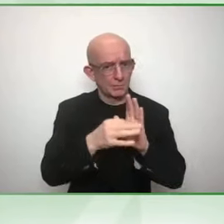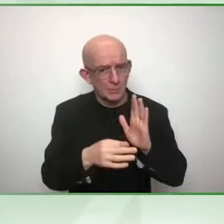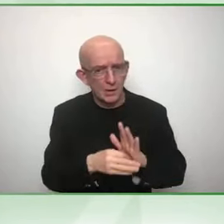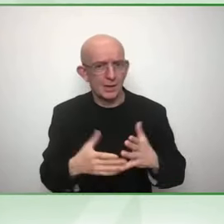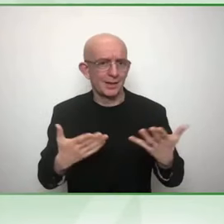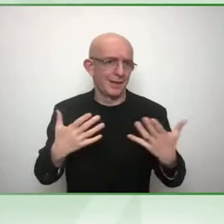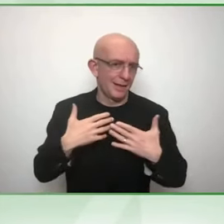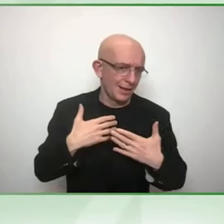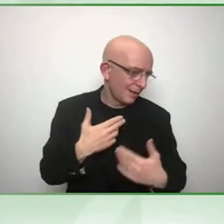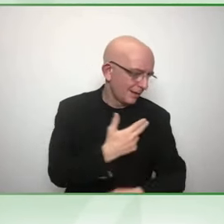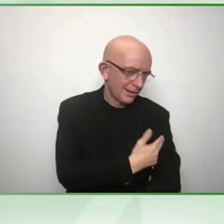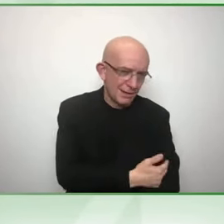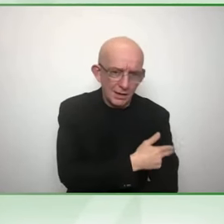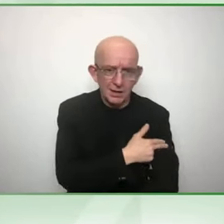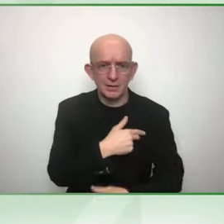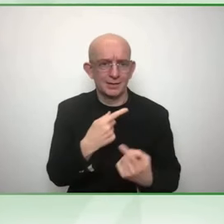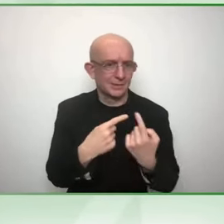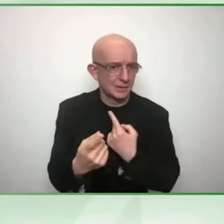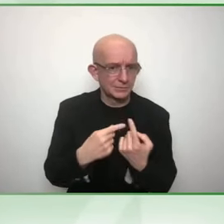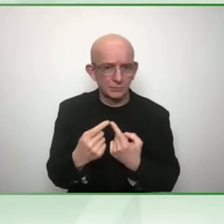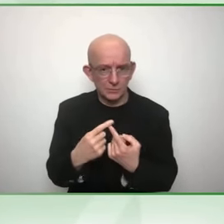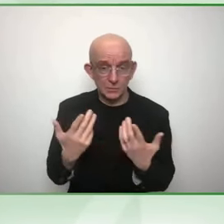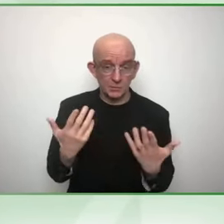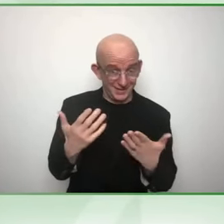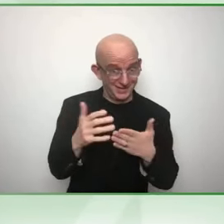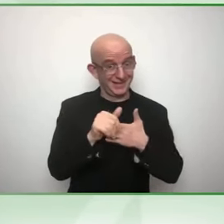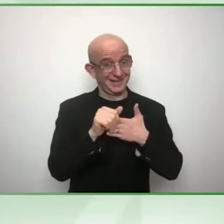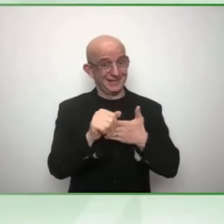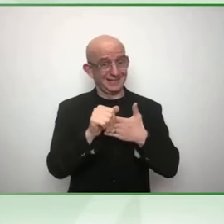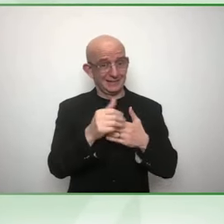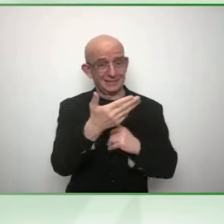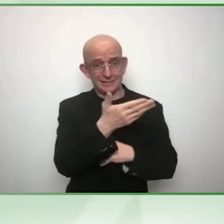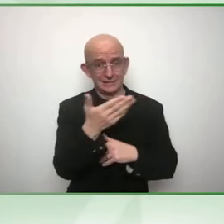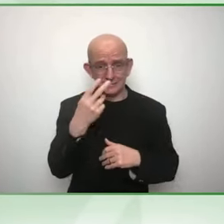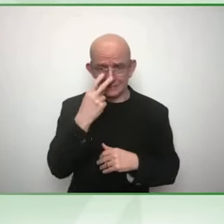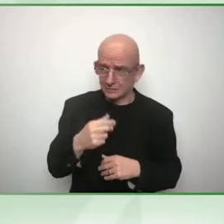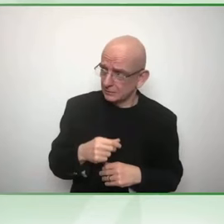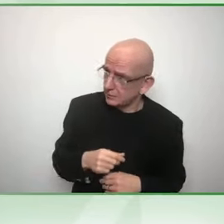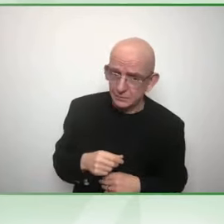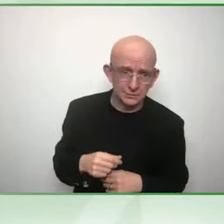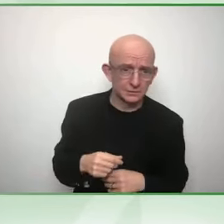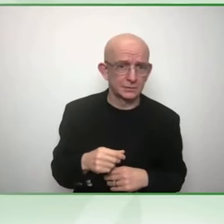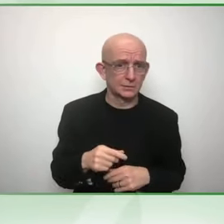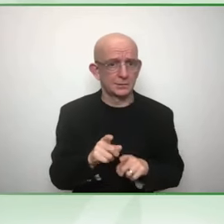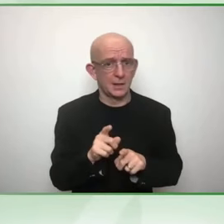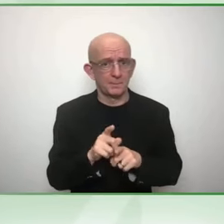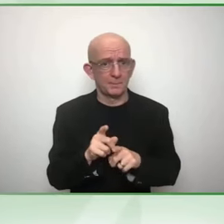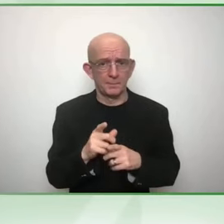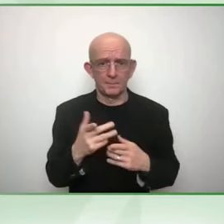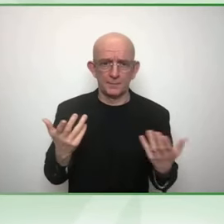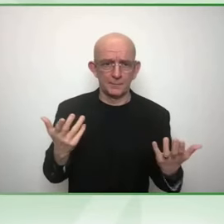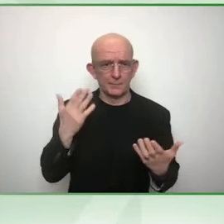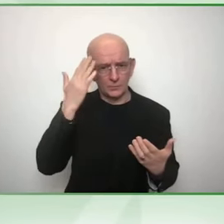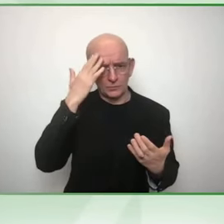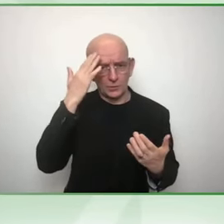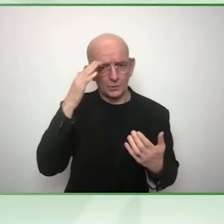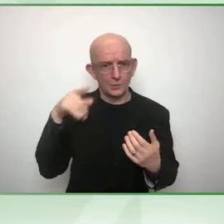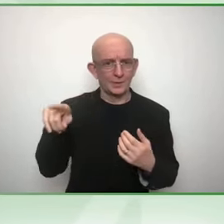Leave no one behind and disability being imperative in achieving the Sustainable Development Goals.